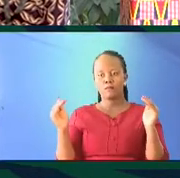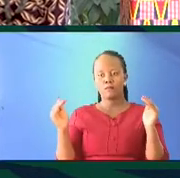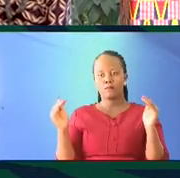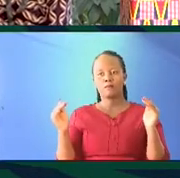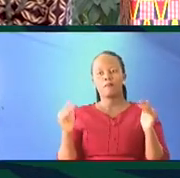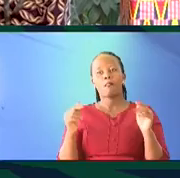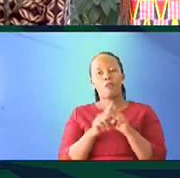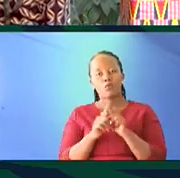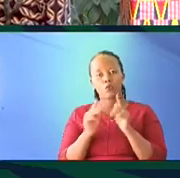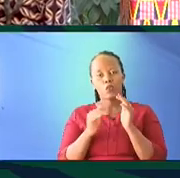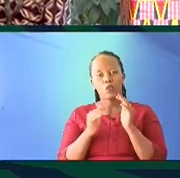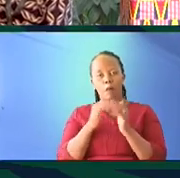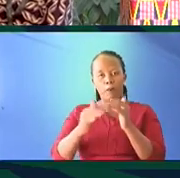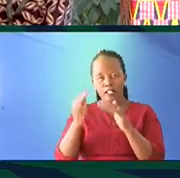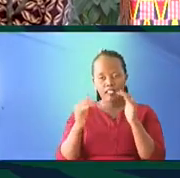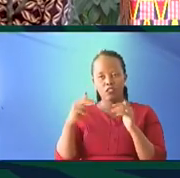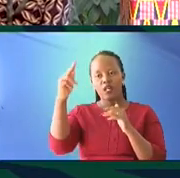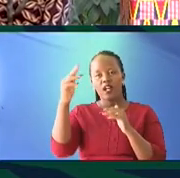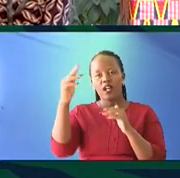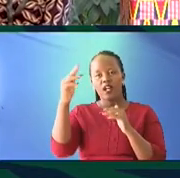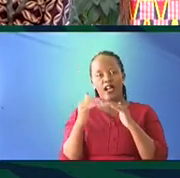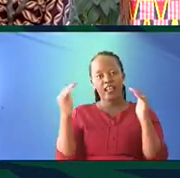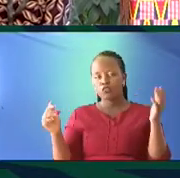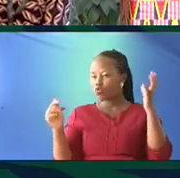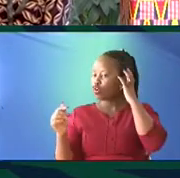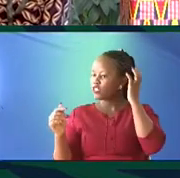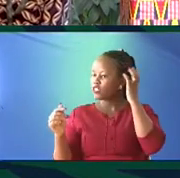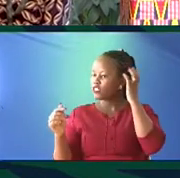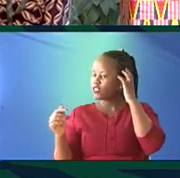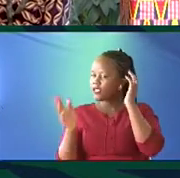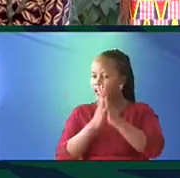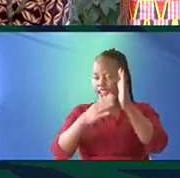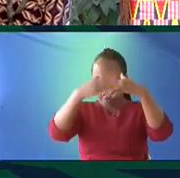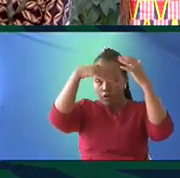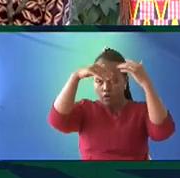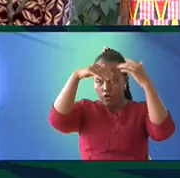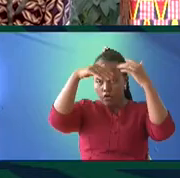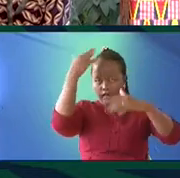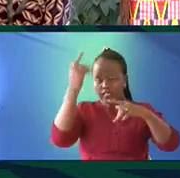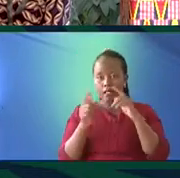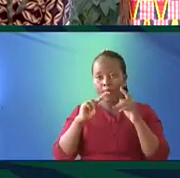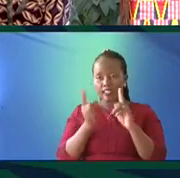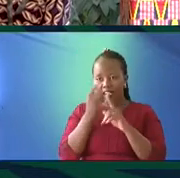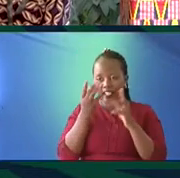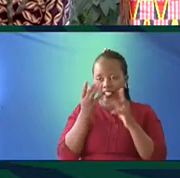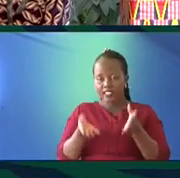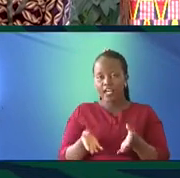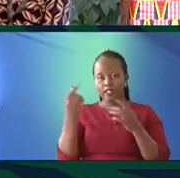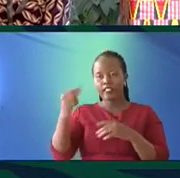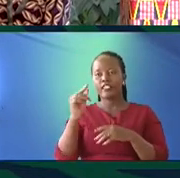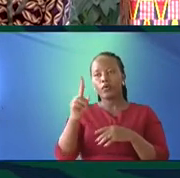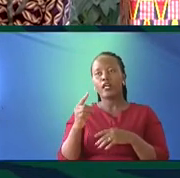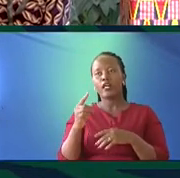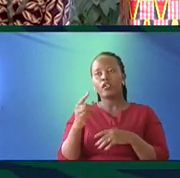and foremost, progressing to higher levels up to colleges and universities. but it is starting now at grades one,